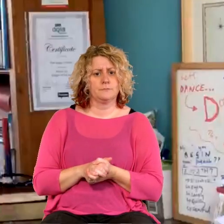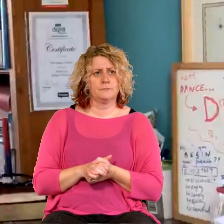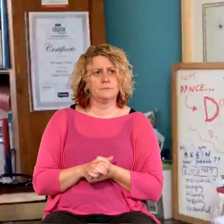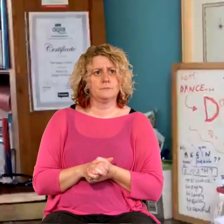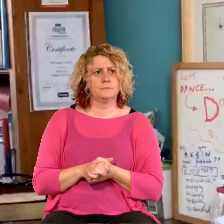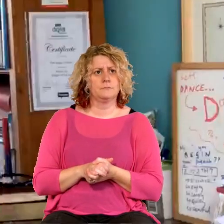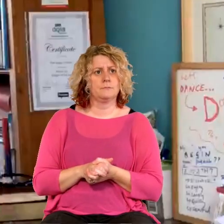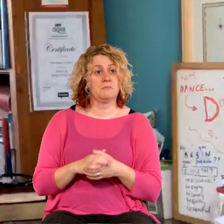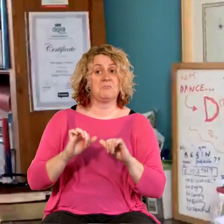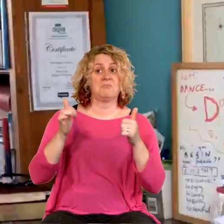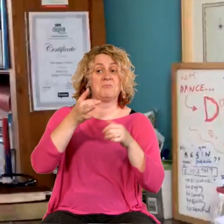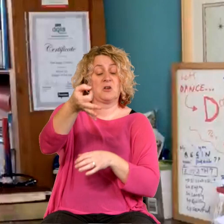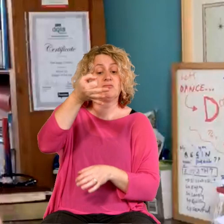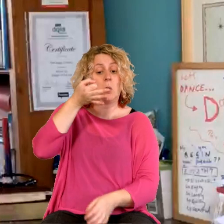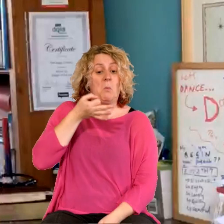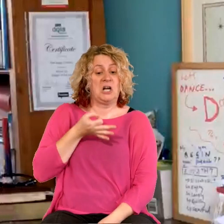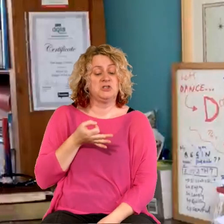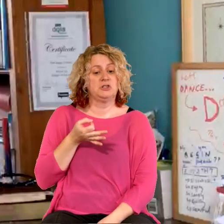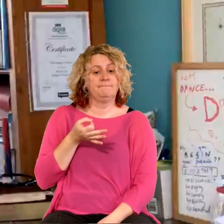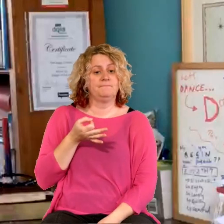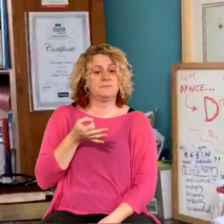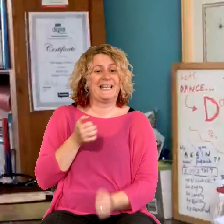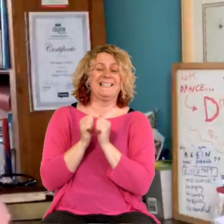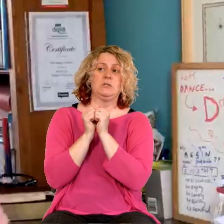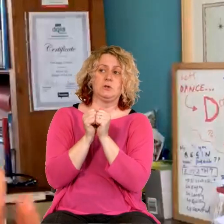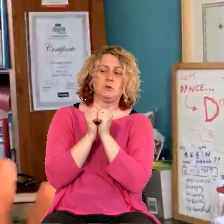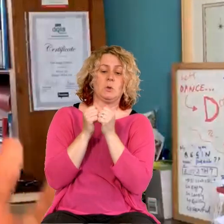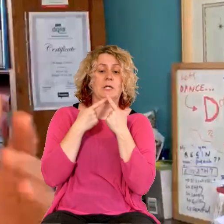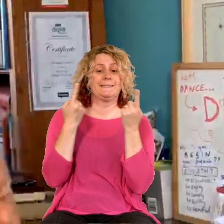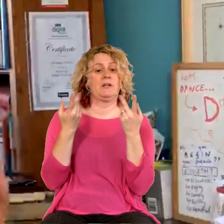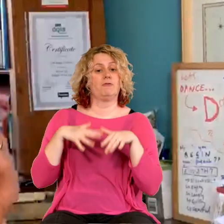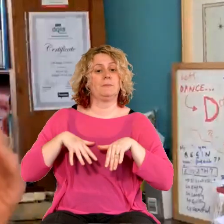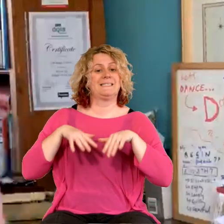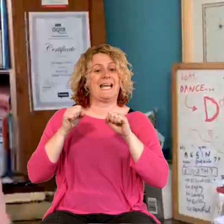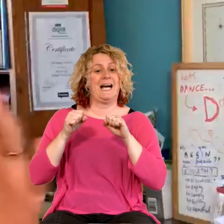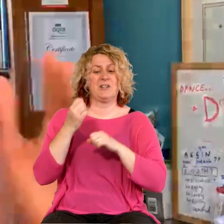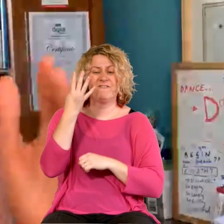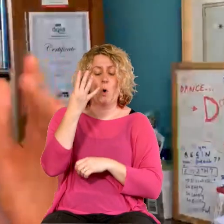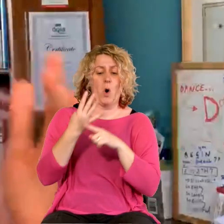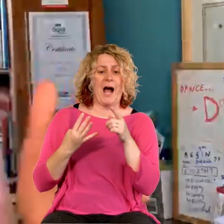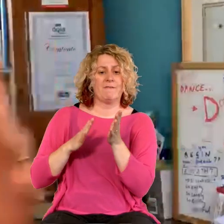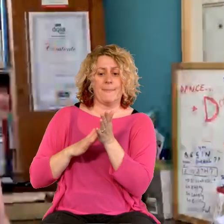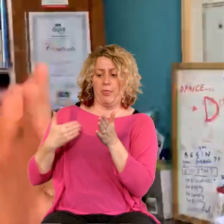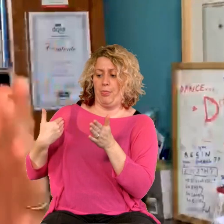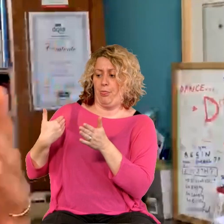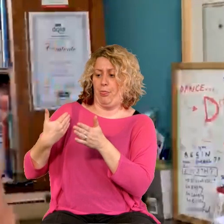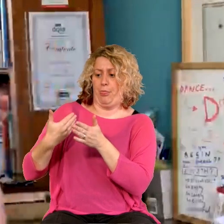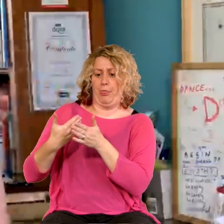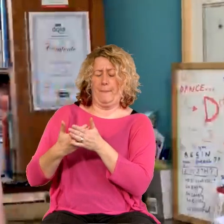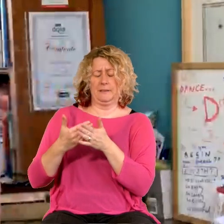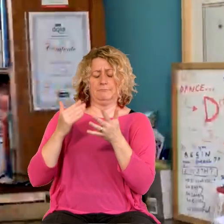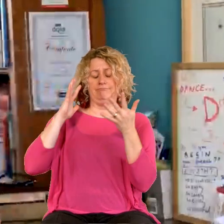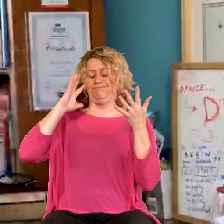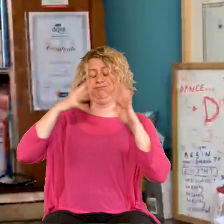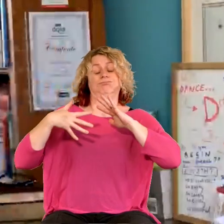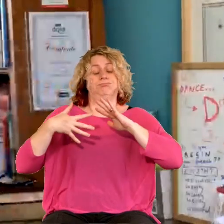Yeah, great question. I mean, I think it's worth saying up front that, you know, these past four and half months have just been killer, haven't they? They've been crazy. And